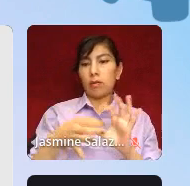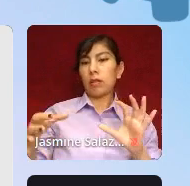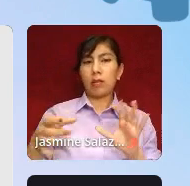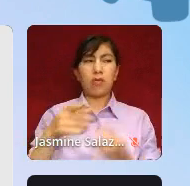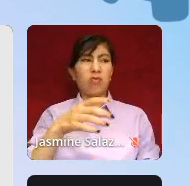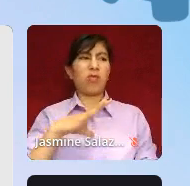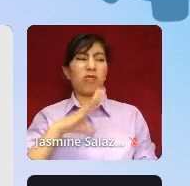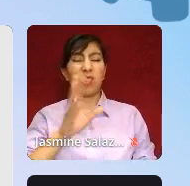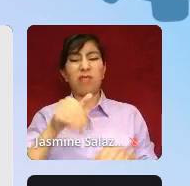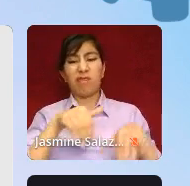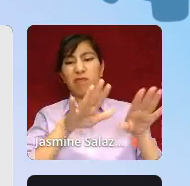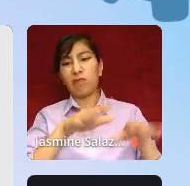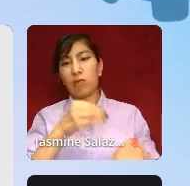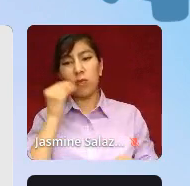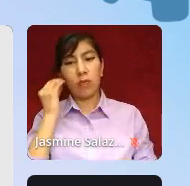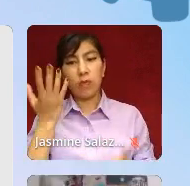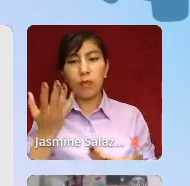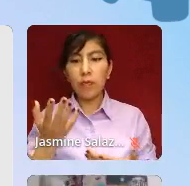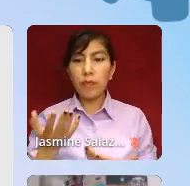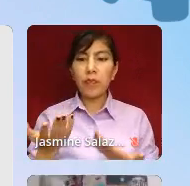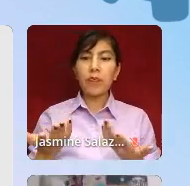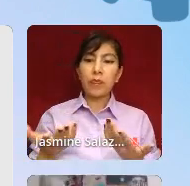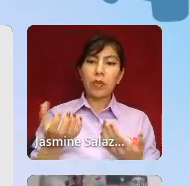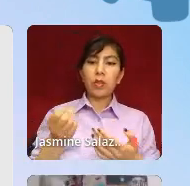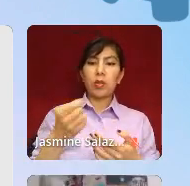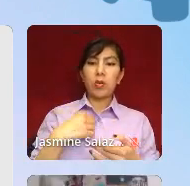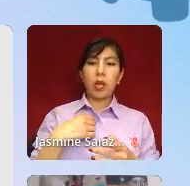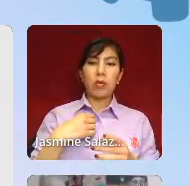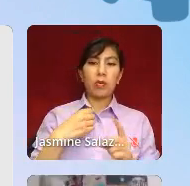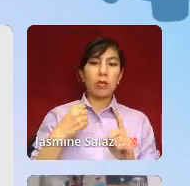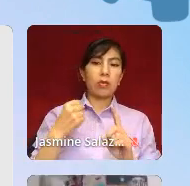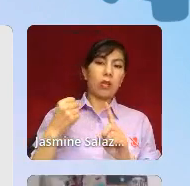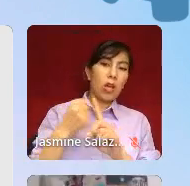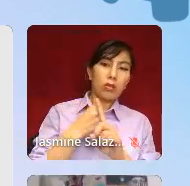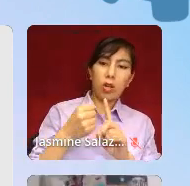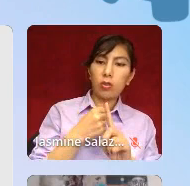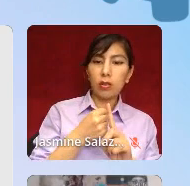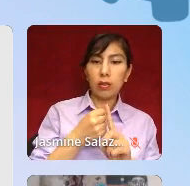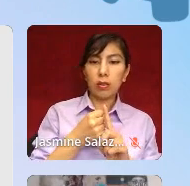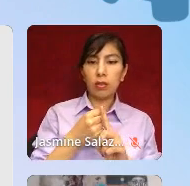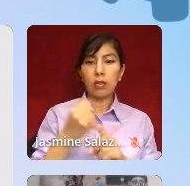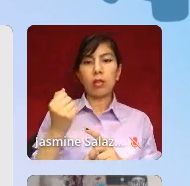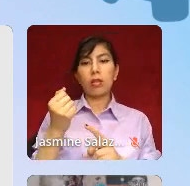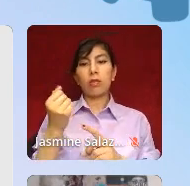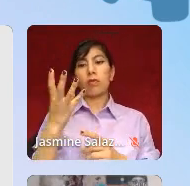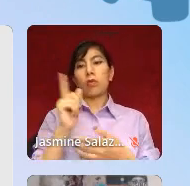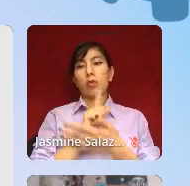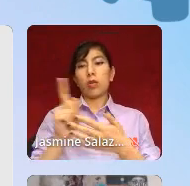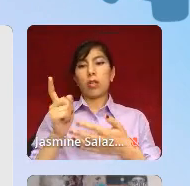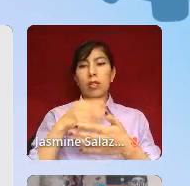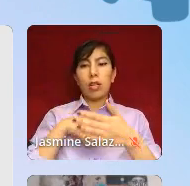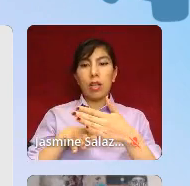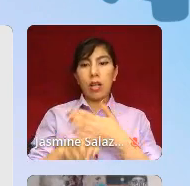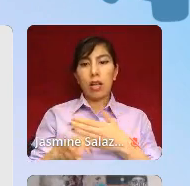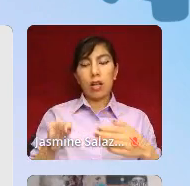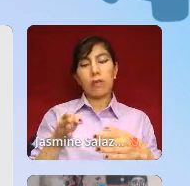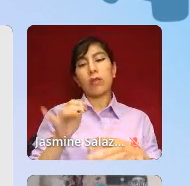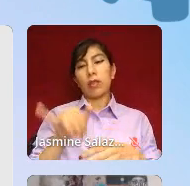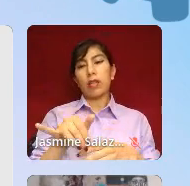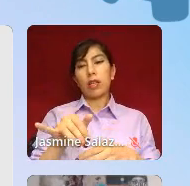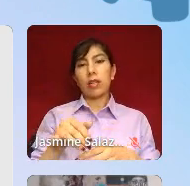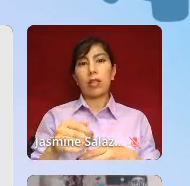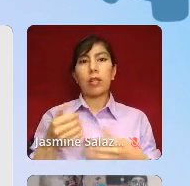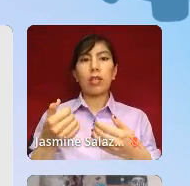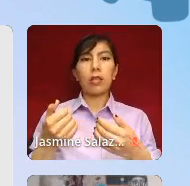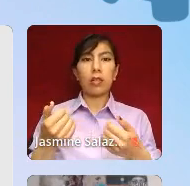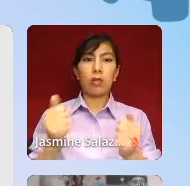fine. And I was assaulted a few weeks afterwards. And I attempted several days after my assault